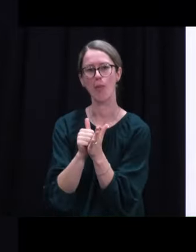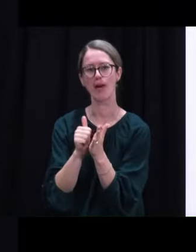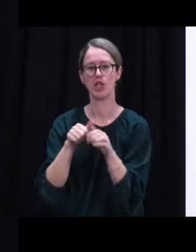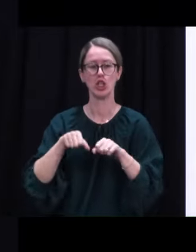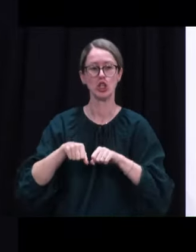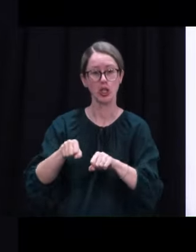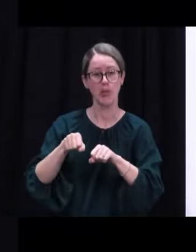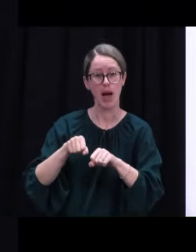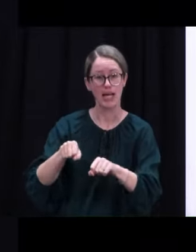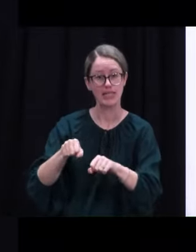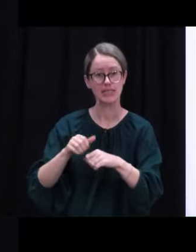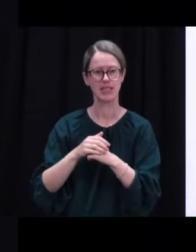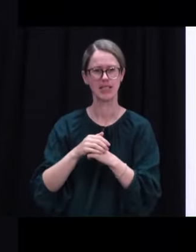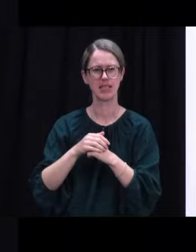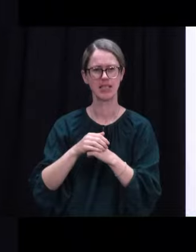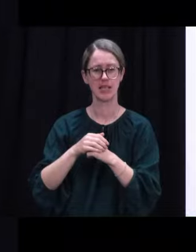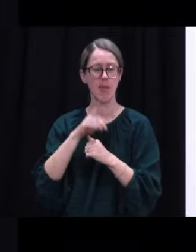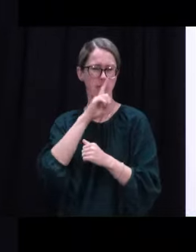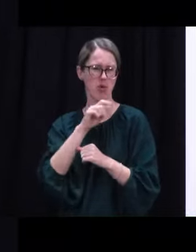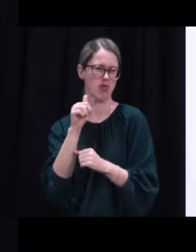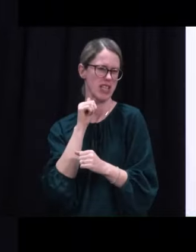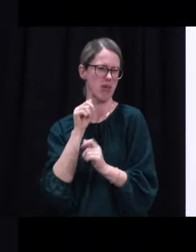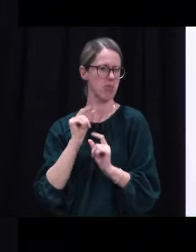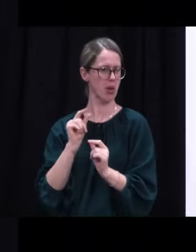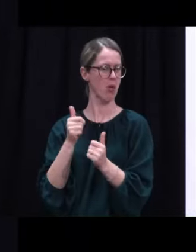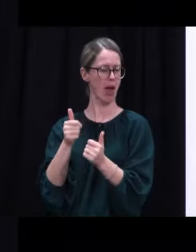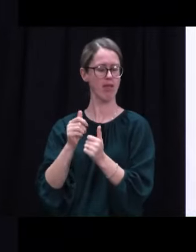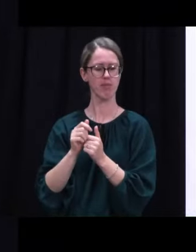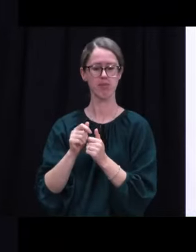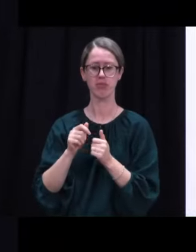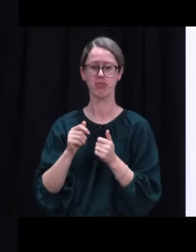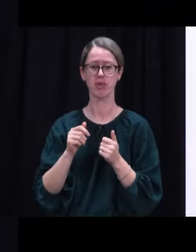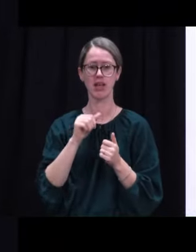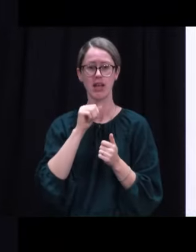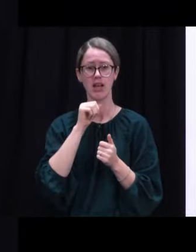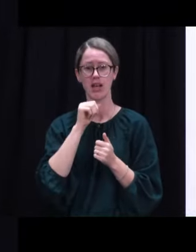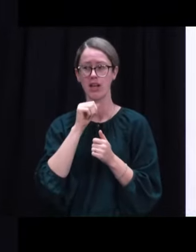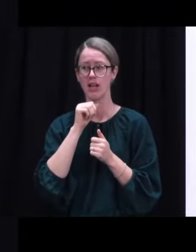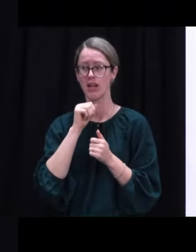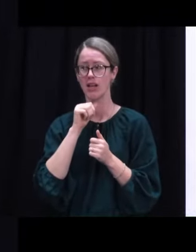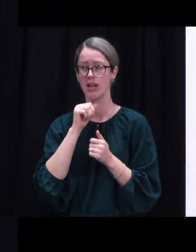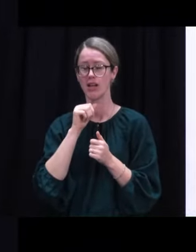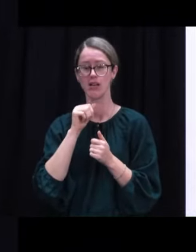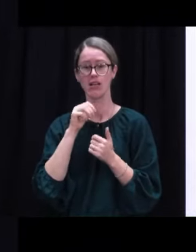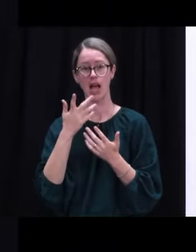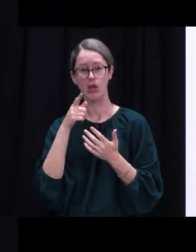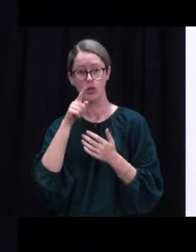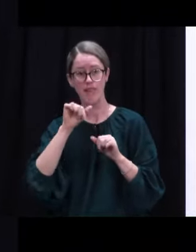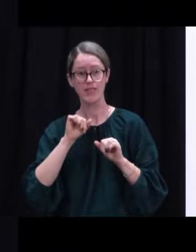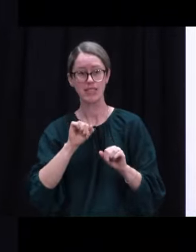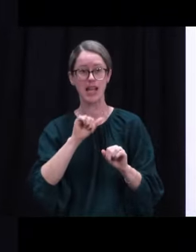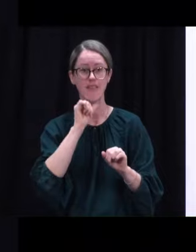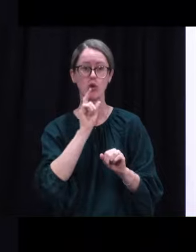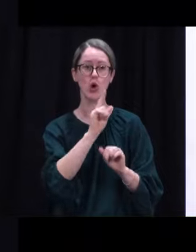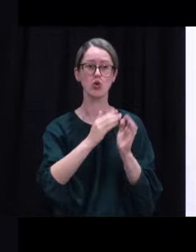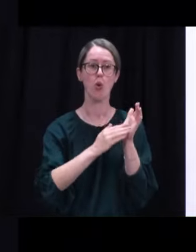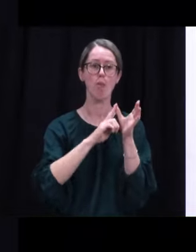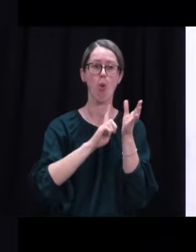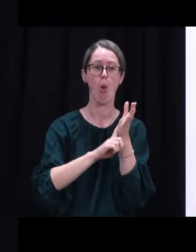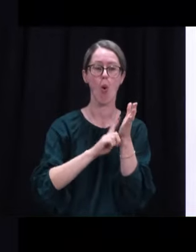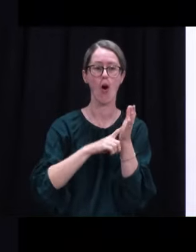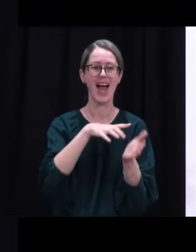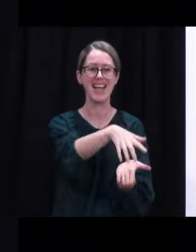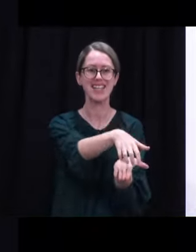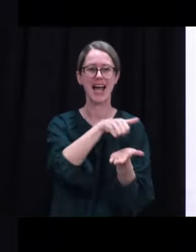supermarkets, which again, people have been practicing recently. But also, now that you are able to travel and visit them, malls, takeaway food